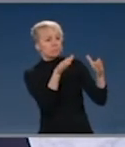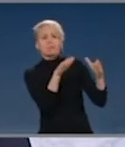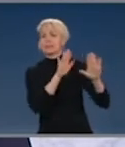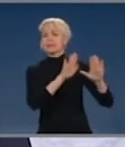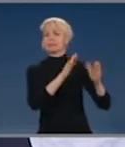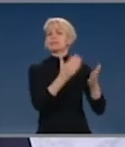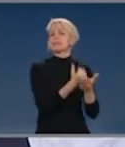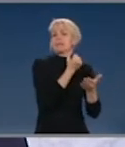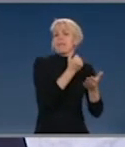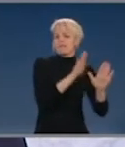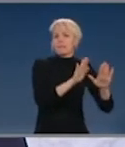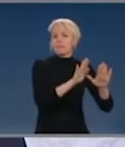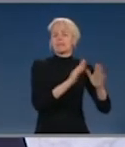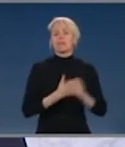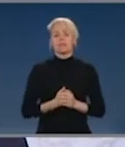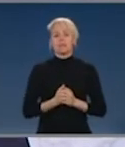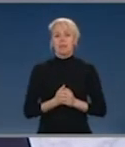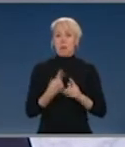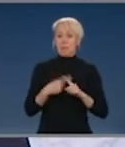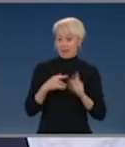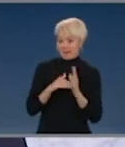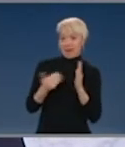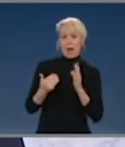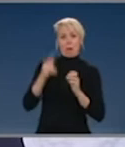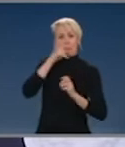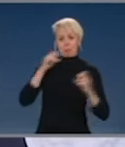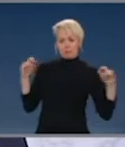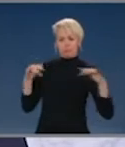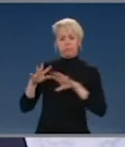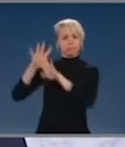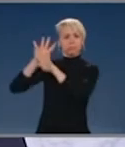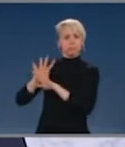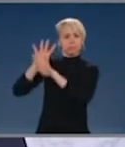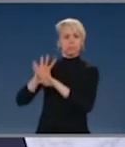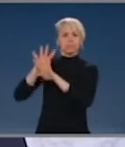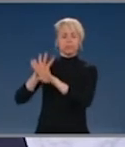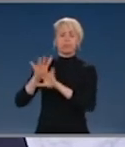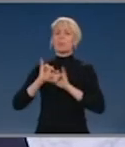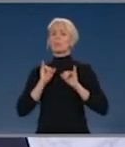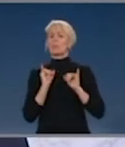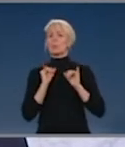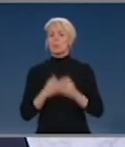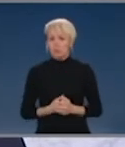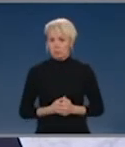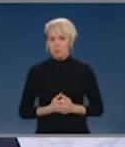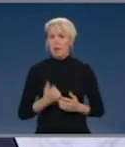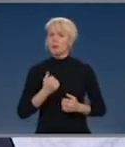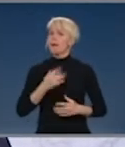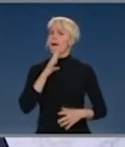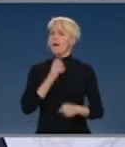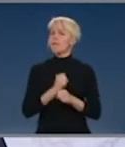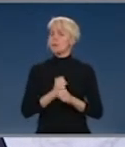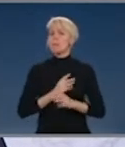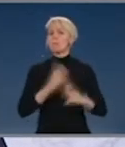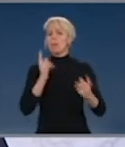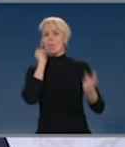and at a federal level has been our concern for the potential impact on indigenous communities of COVID-19 and not